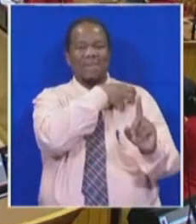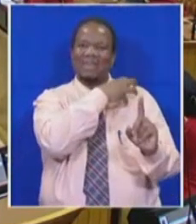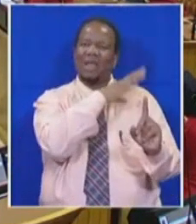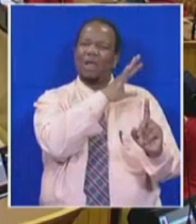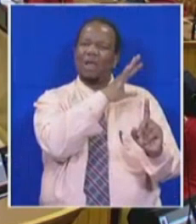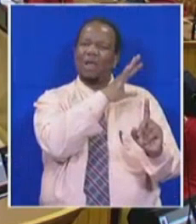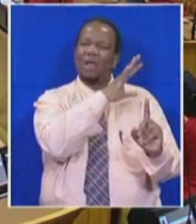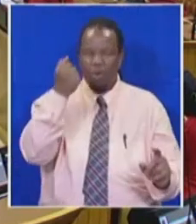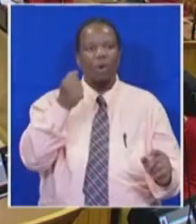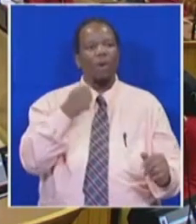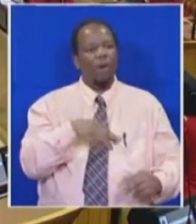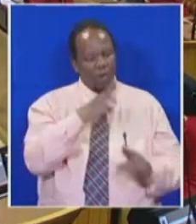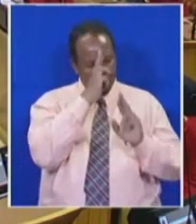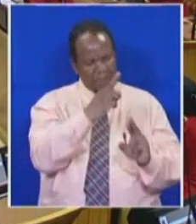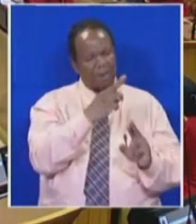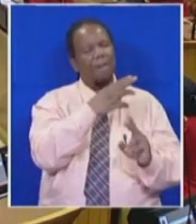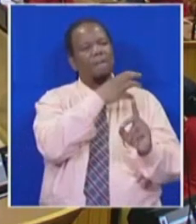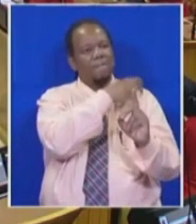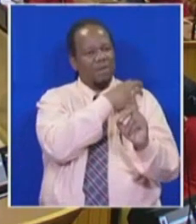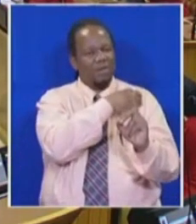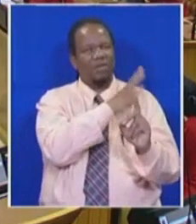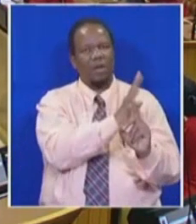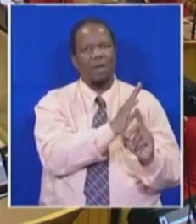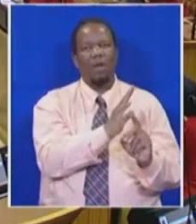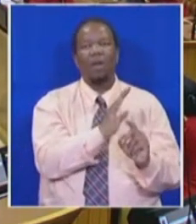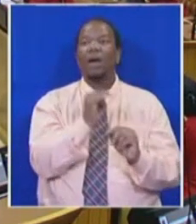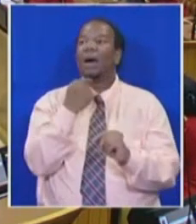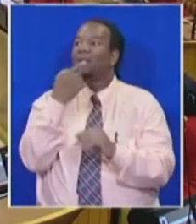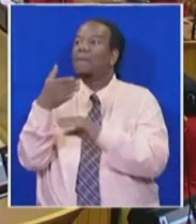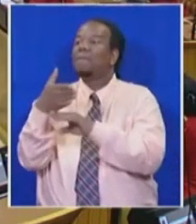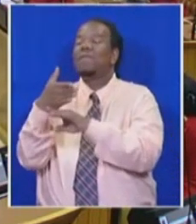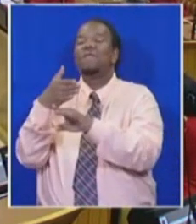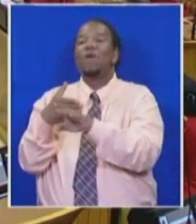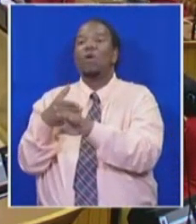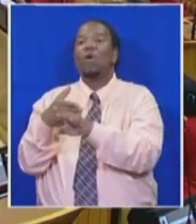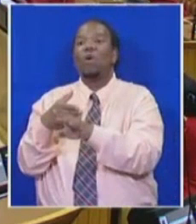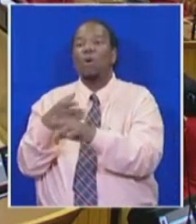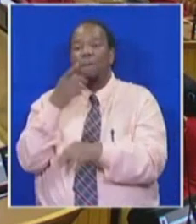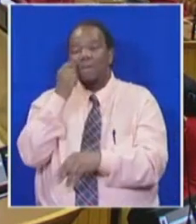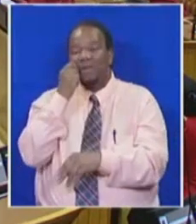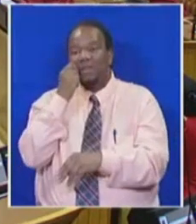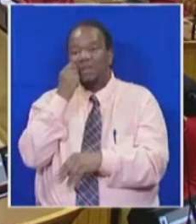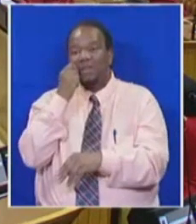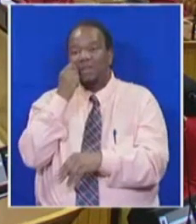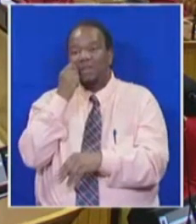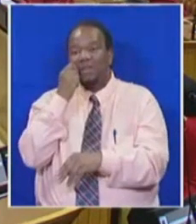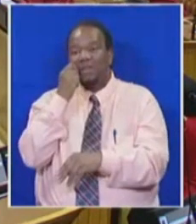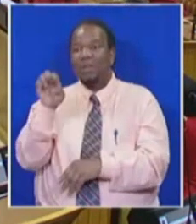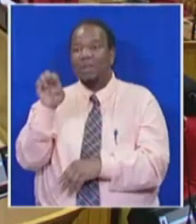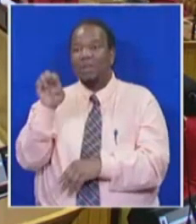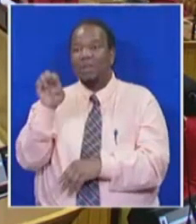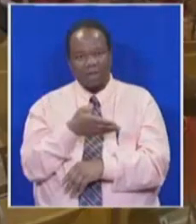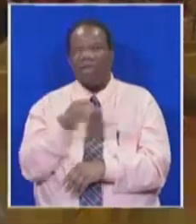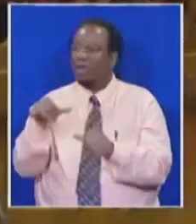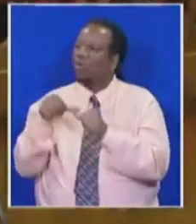You know what you said. I said before Mr. Zawane was here. That's better. Proceed. It's a...